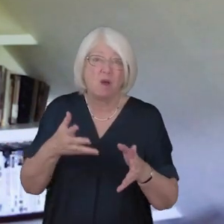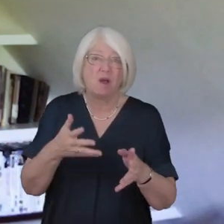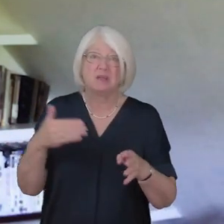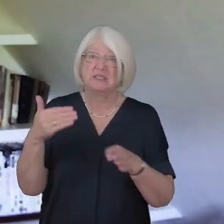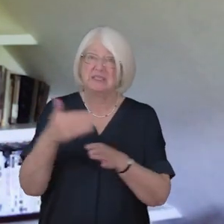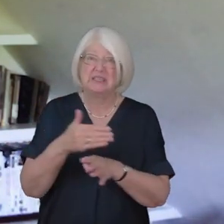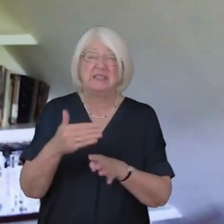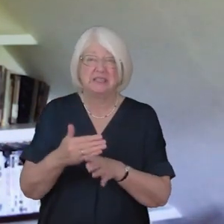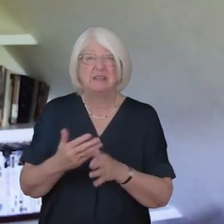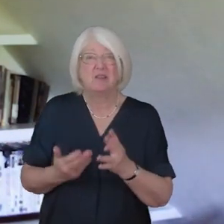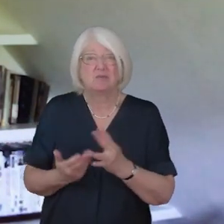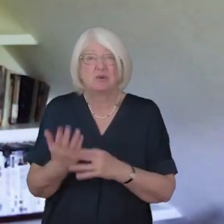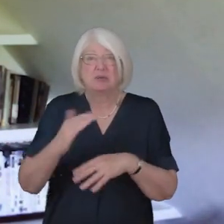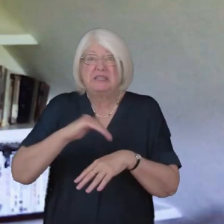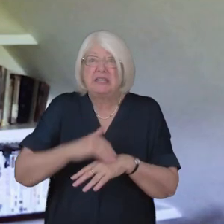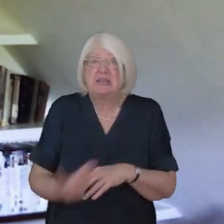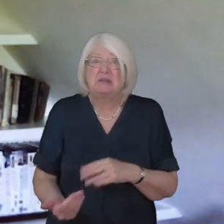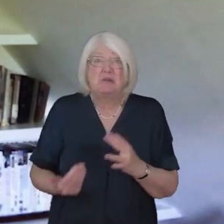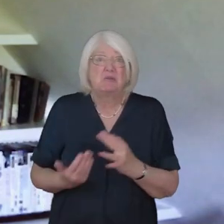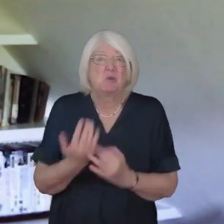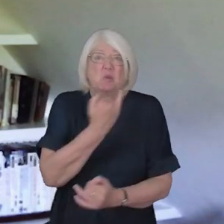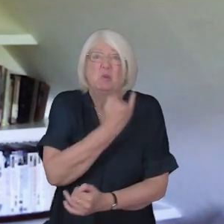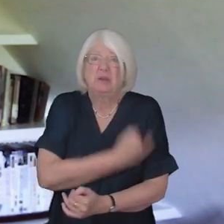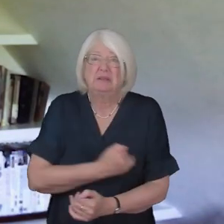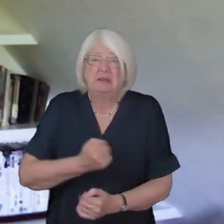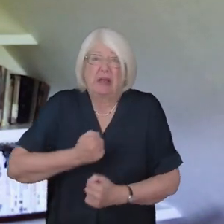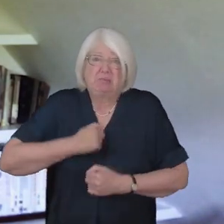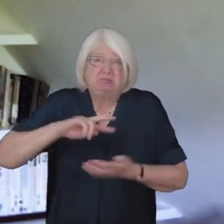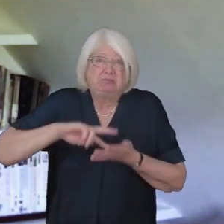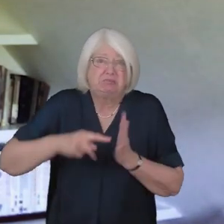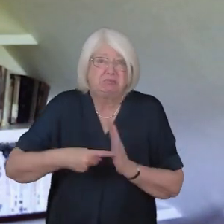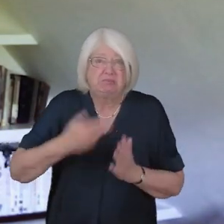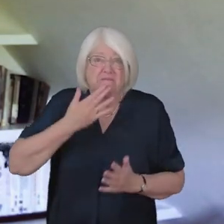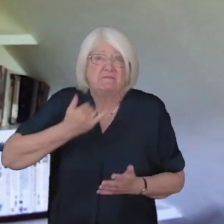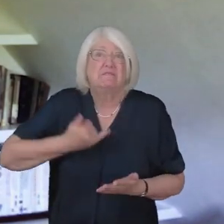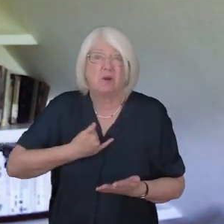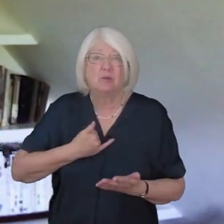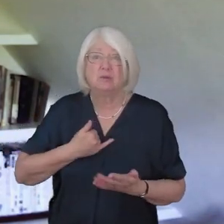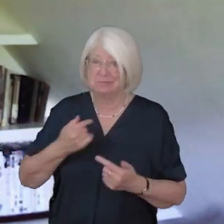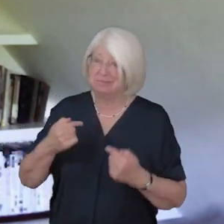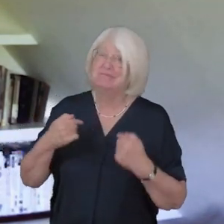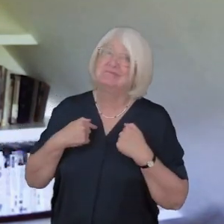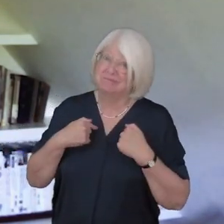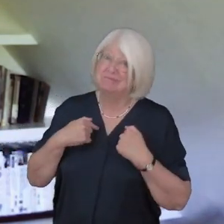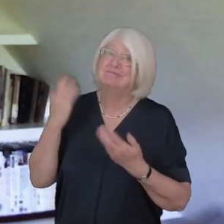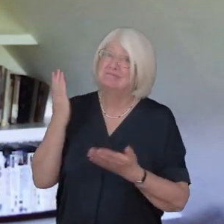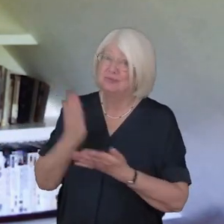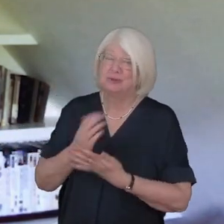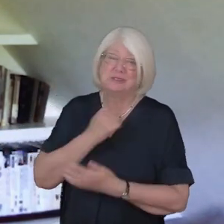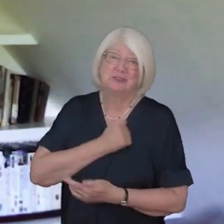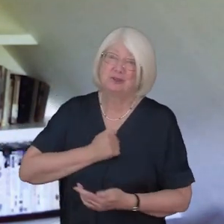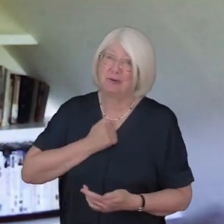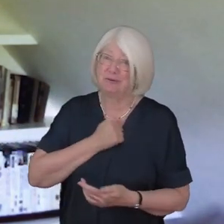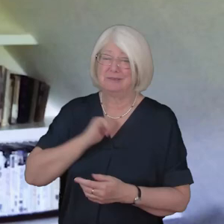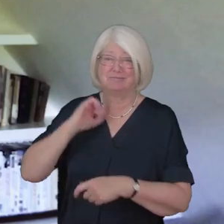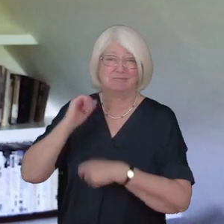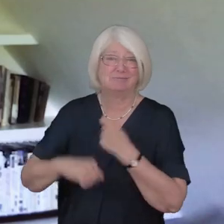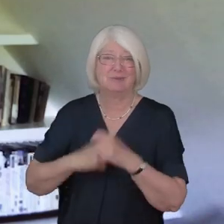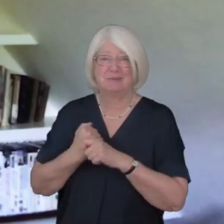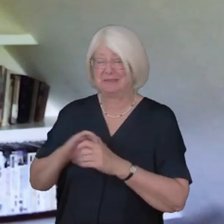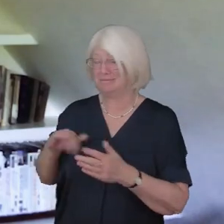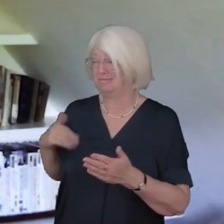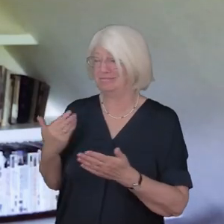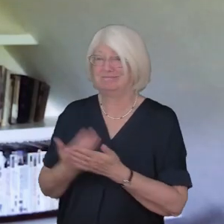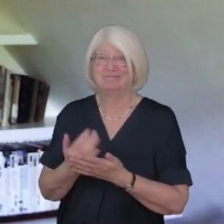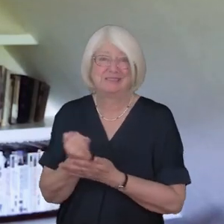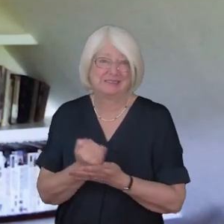through negligence through weakness through our own deliberate fault we are truly sorry and repent of all